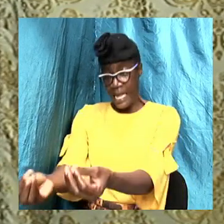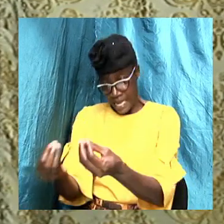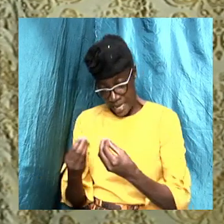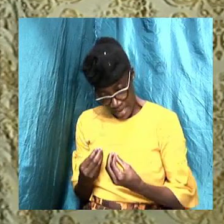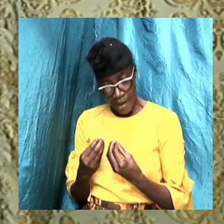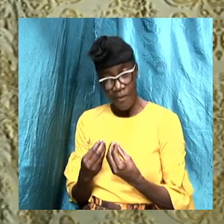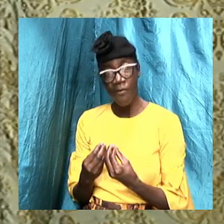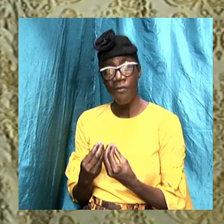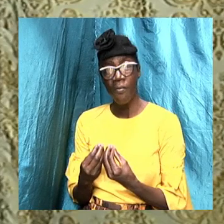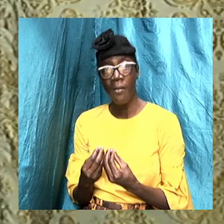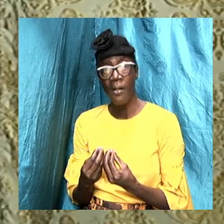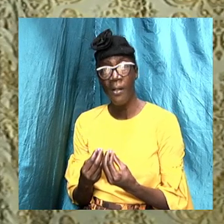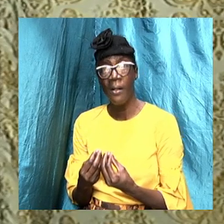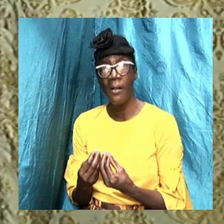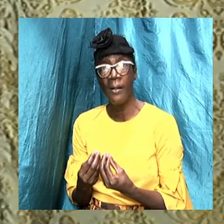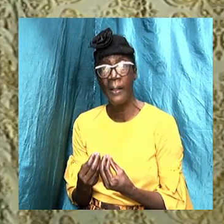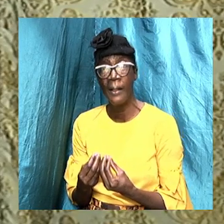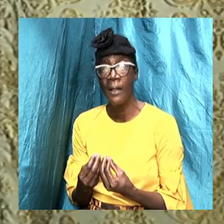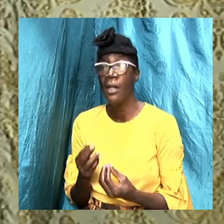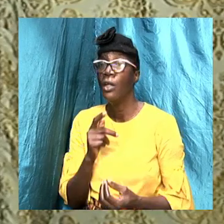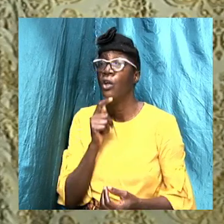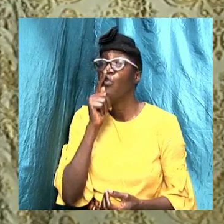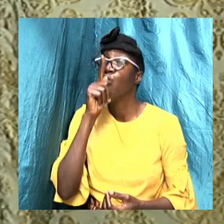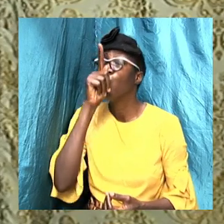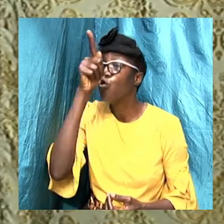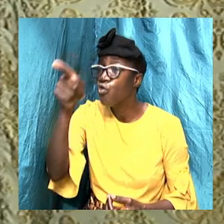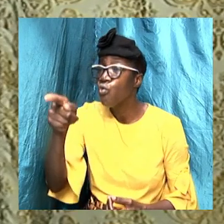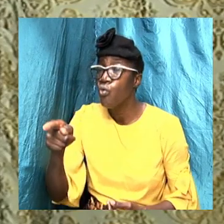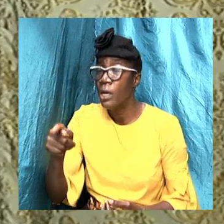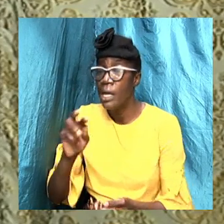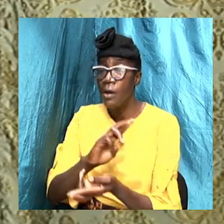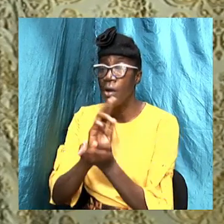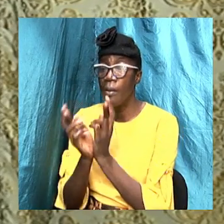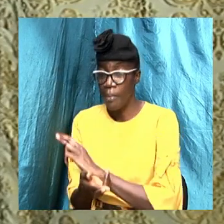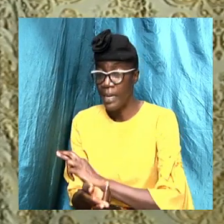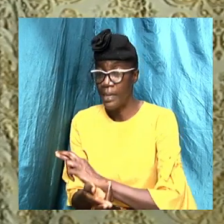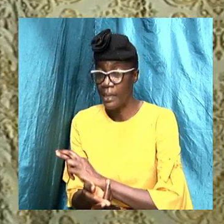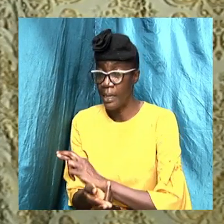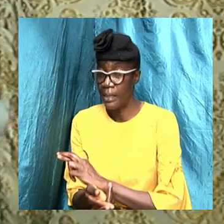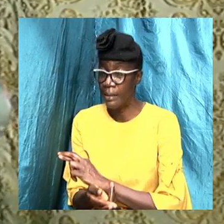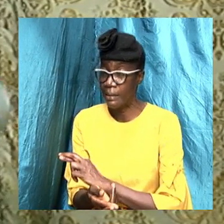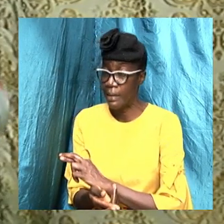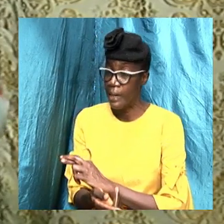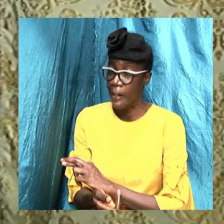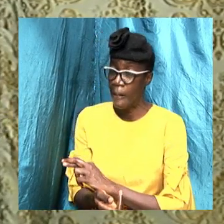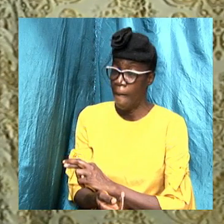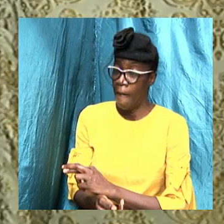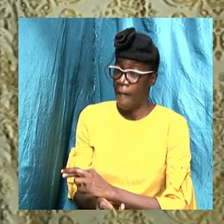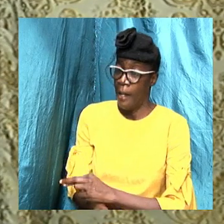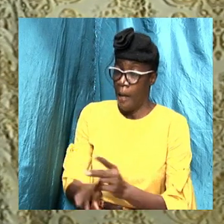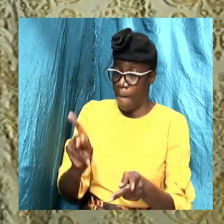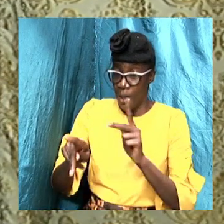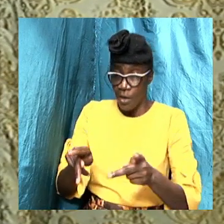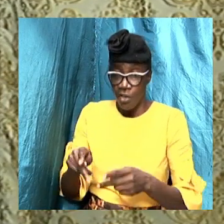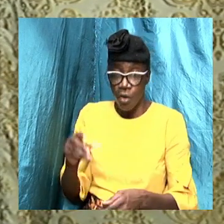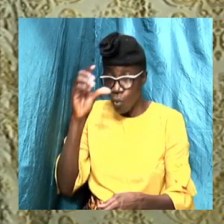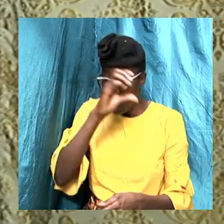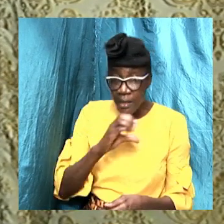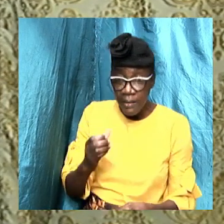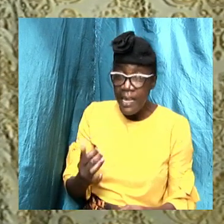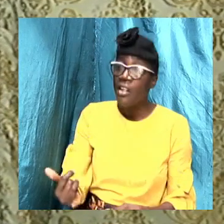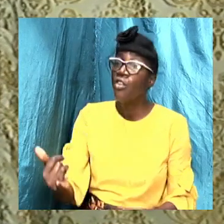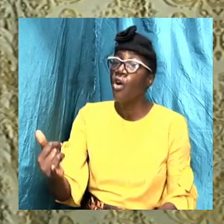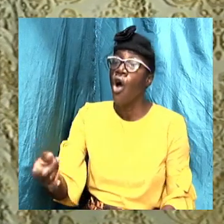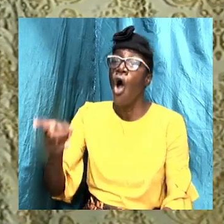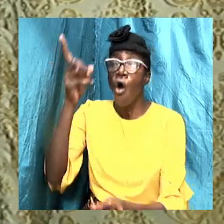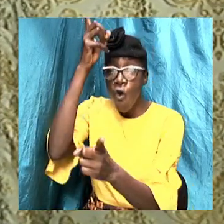sins, the truly repentant person will seek to correct the impact of the past wrong that he has